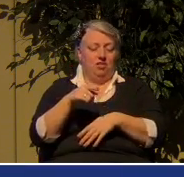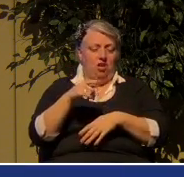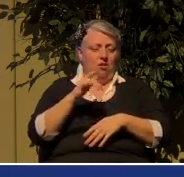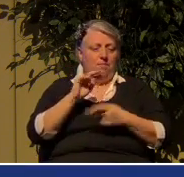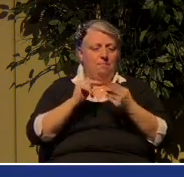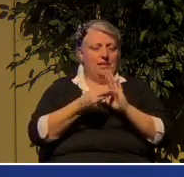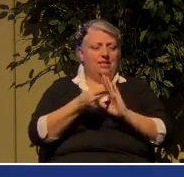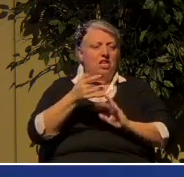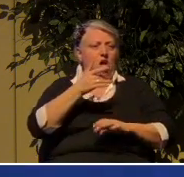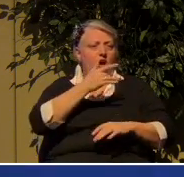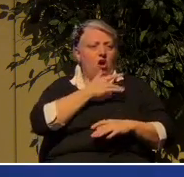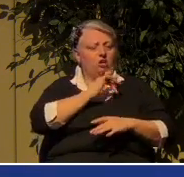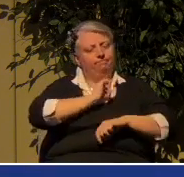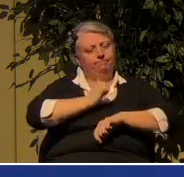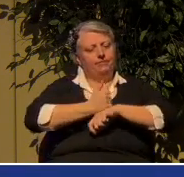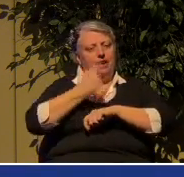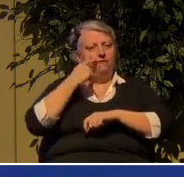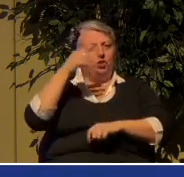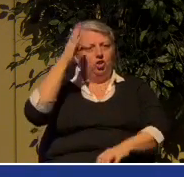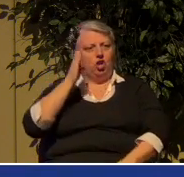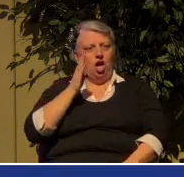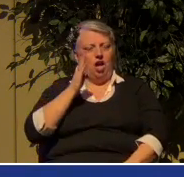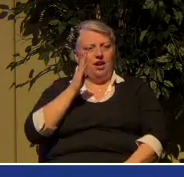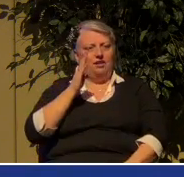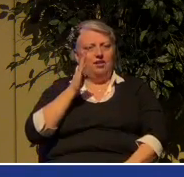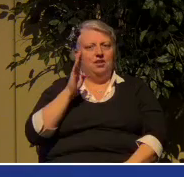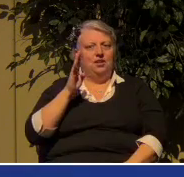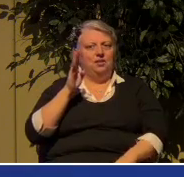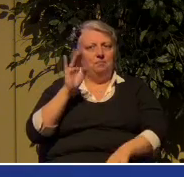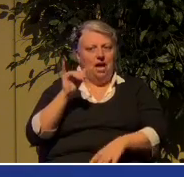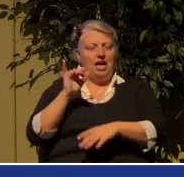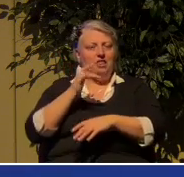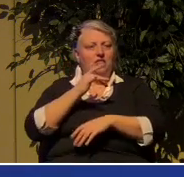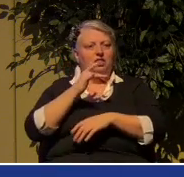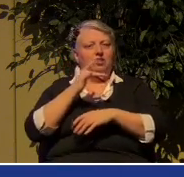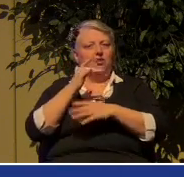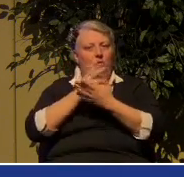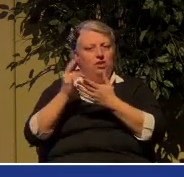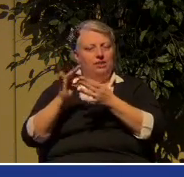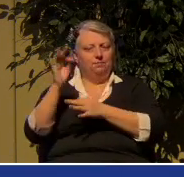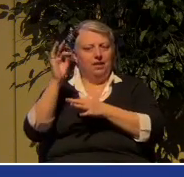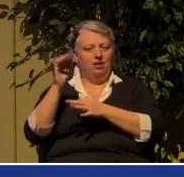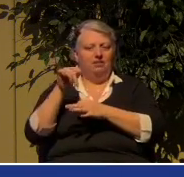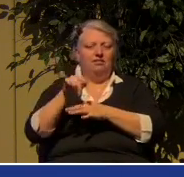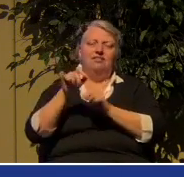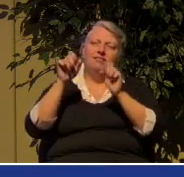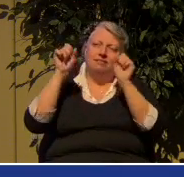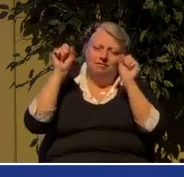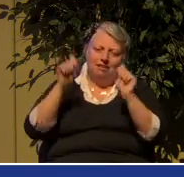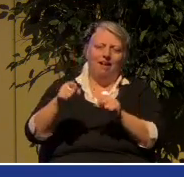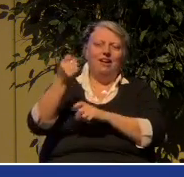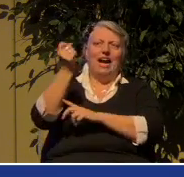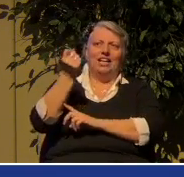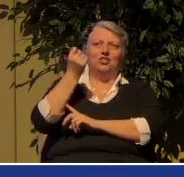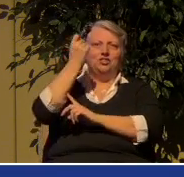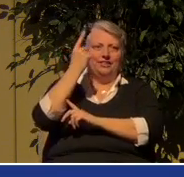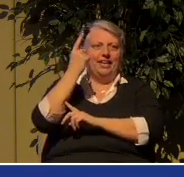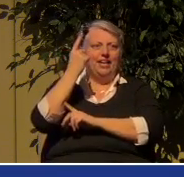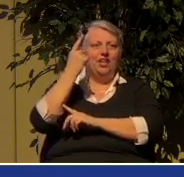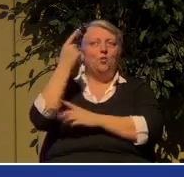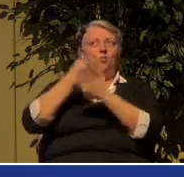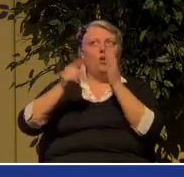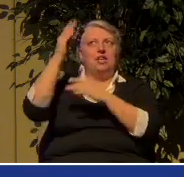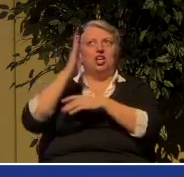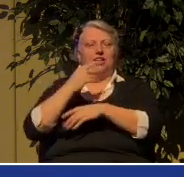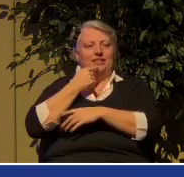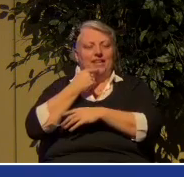is more than able to understand what God is saying and to live his life or to live her